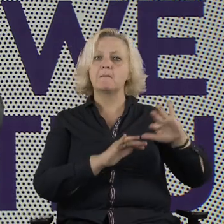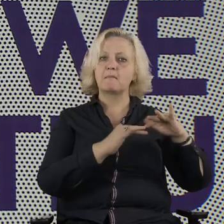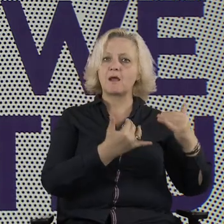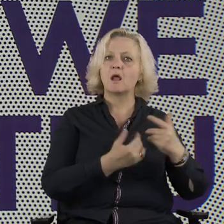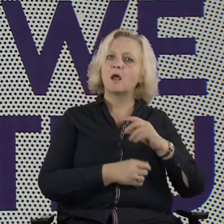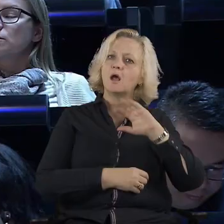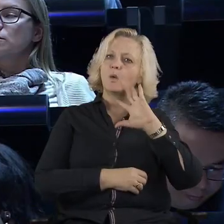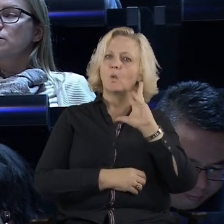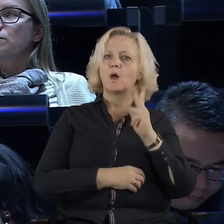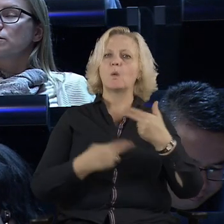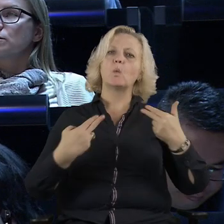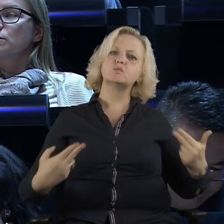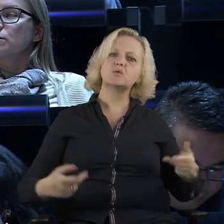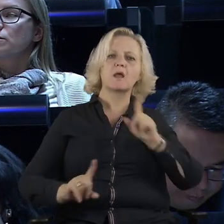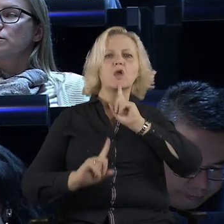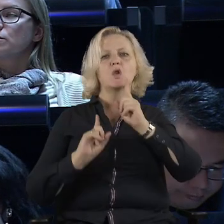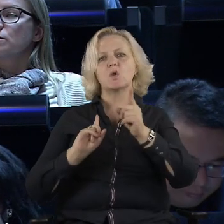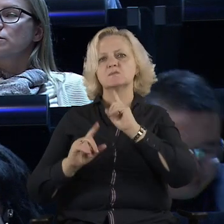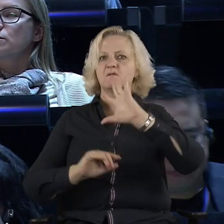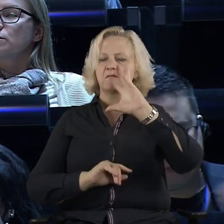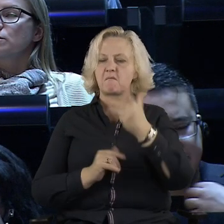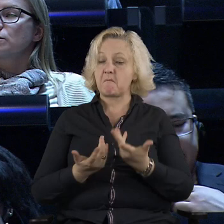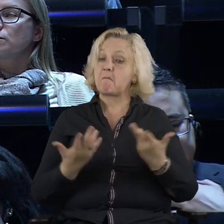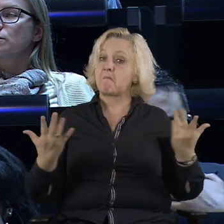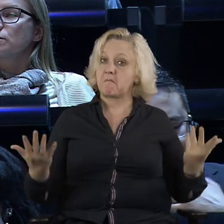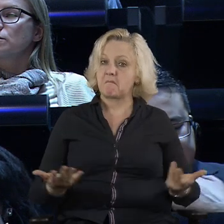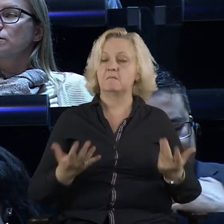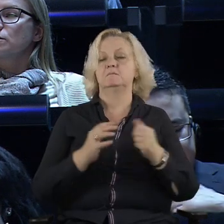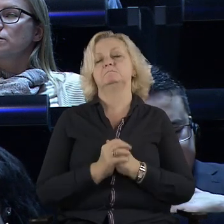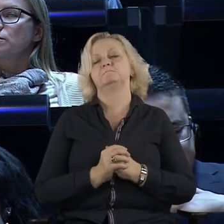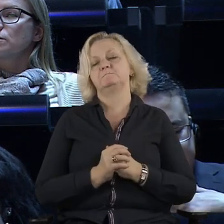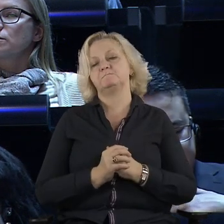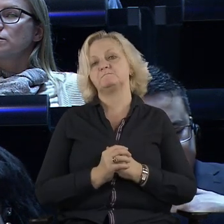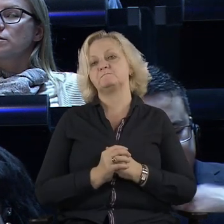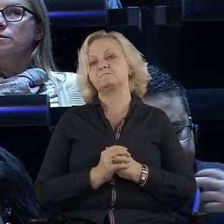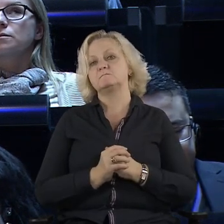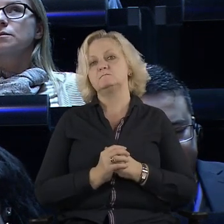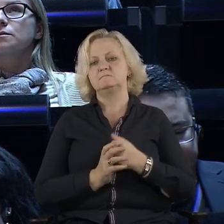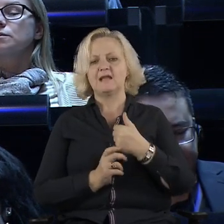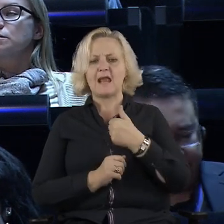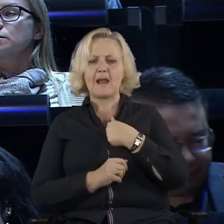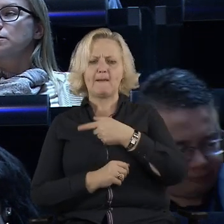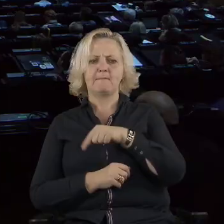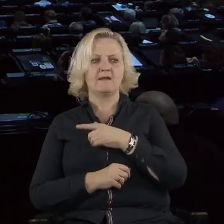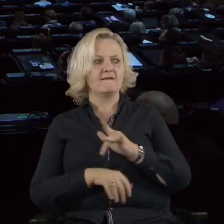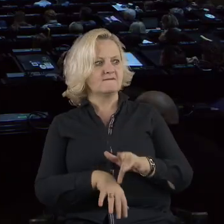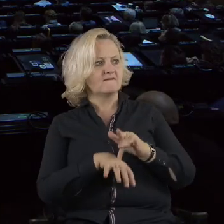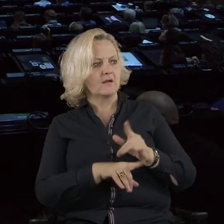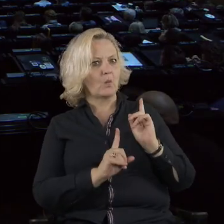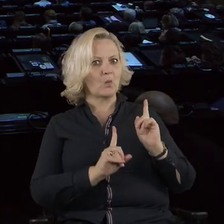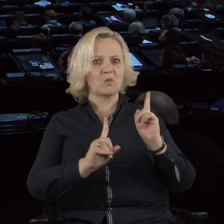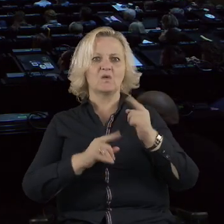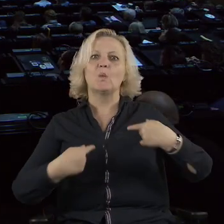it that we were to do and we were not reflective enough. Thanks God, we developed this platform